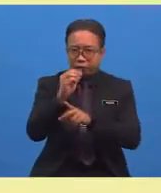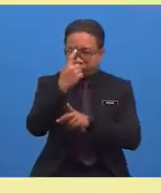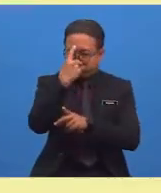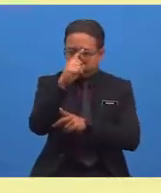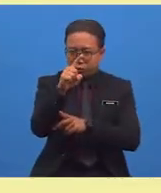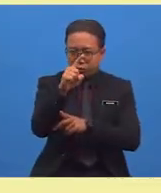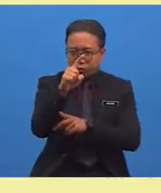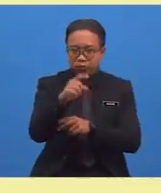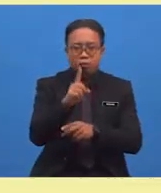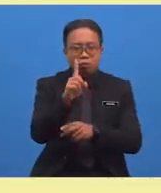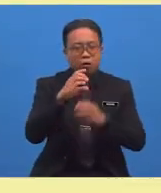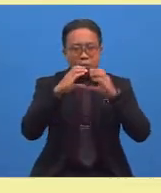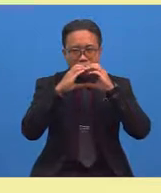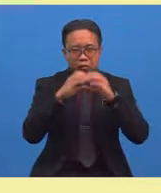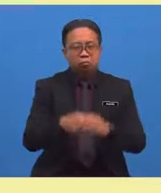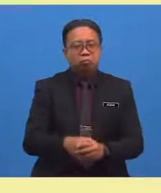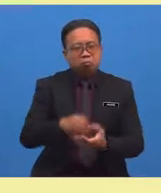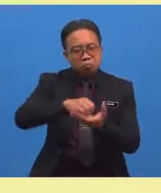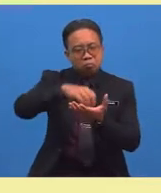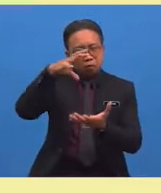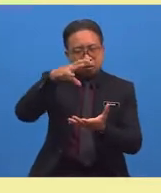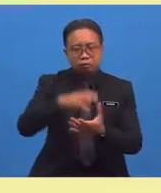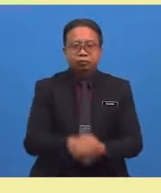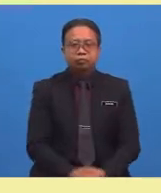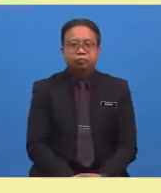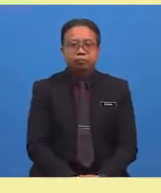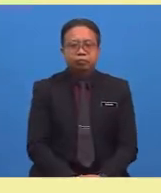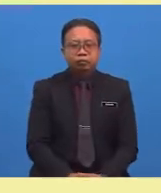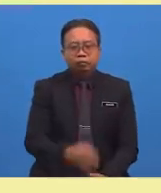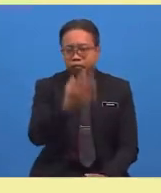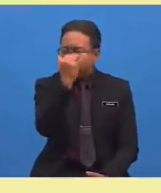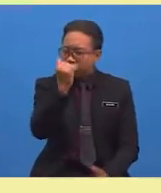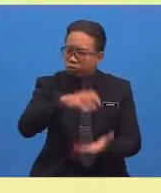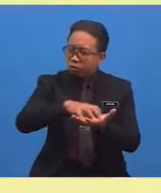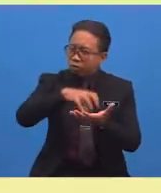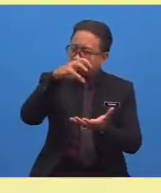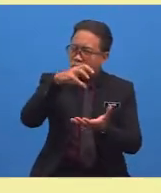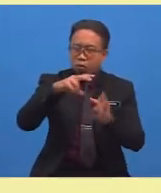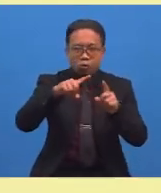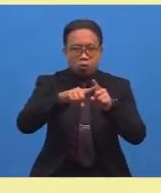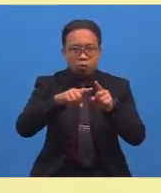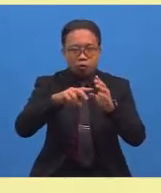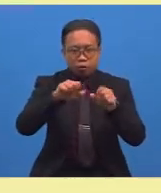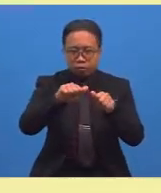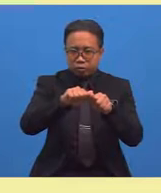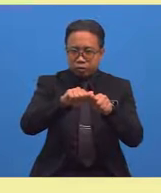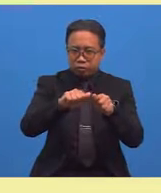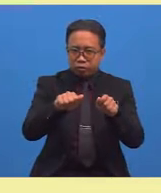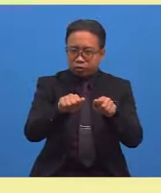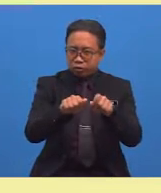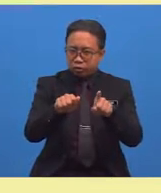Expensive. What other words mean expensive? I can't think of one.